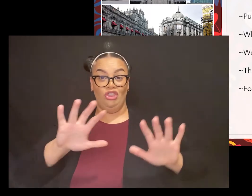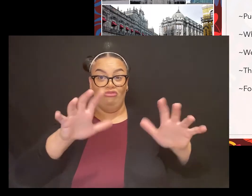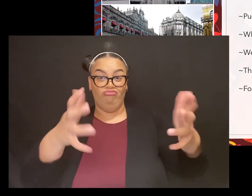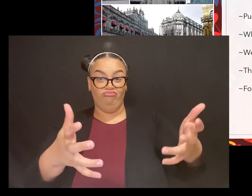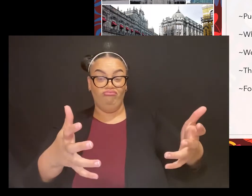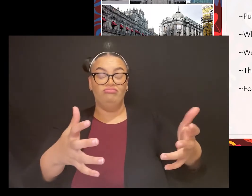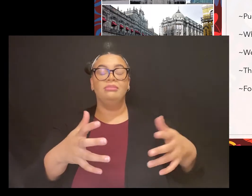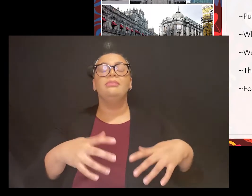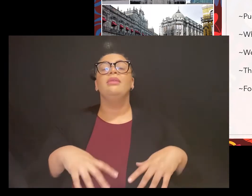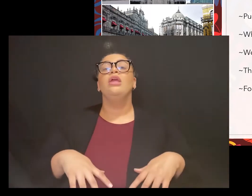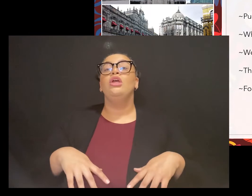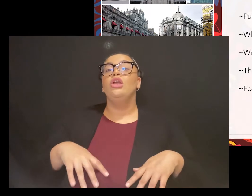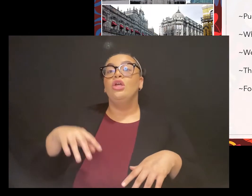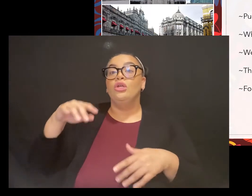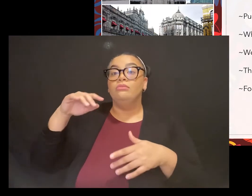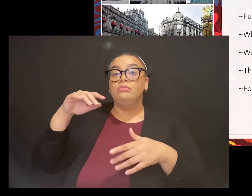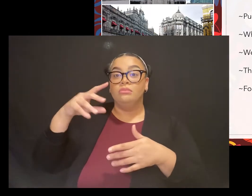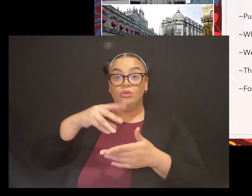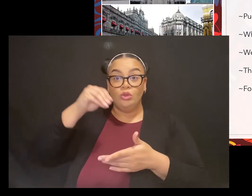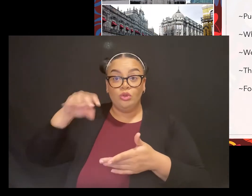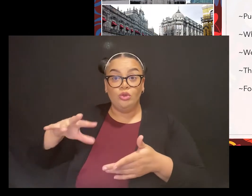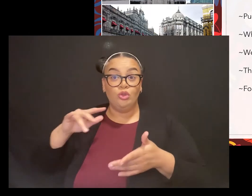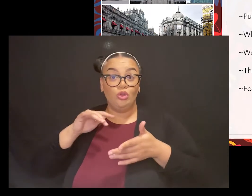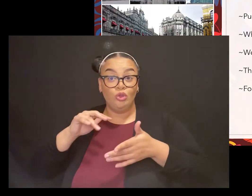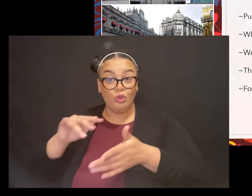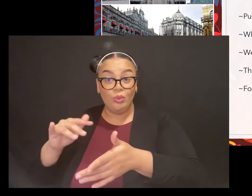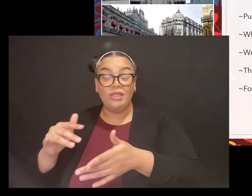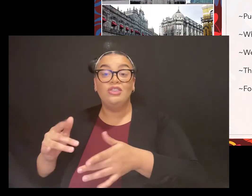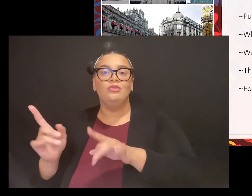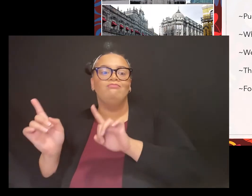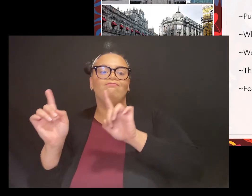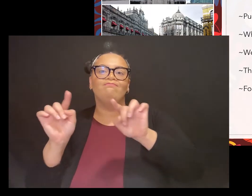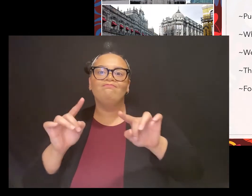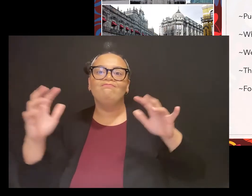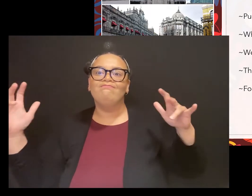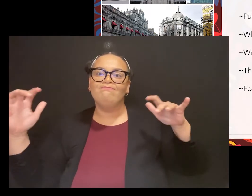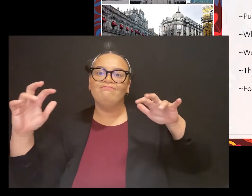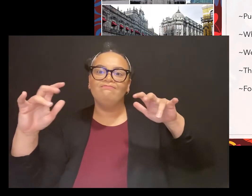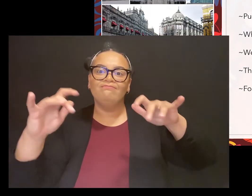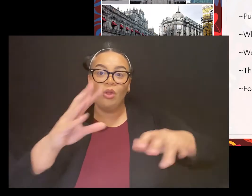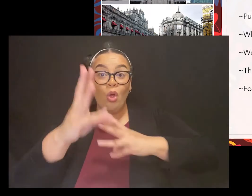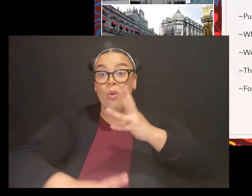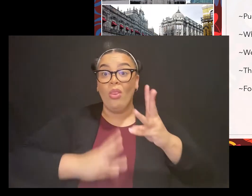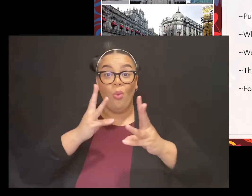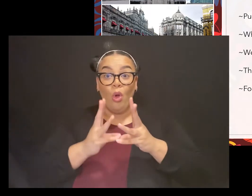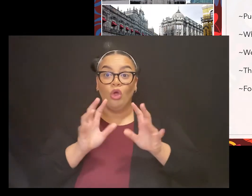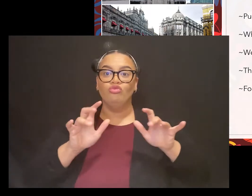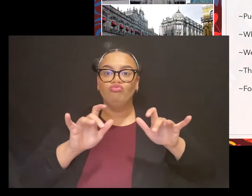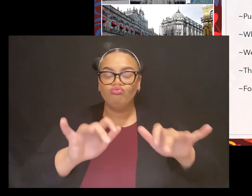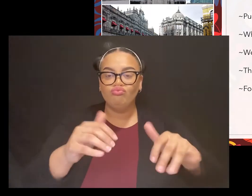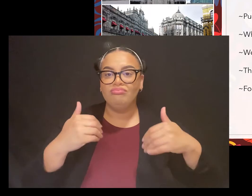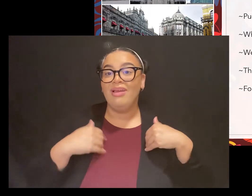and study there. There's over six universities for students to study at,